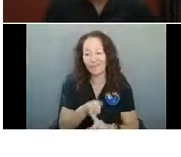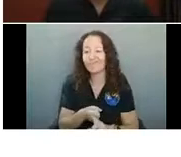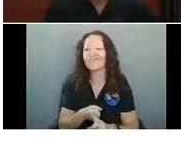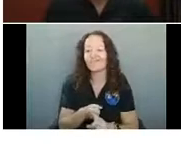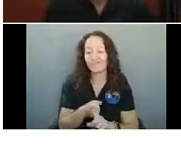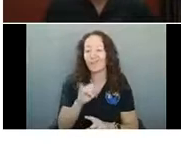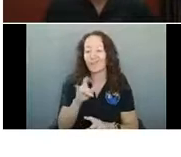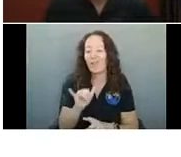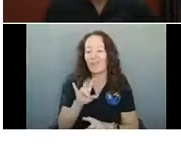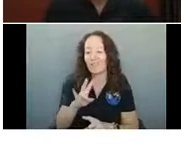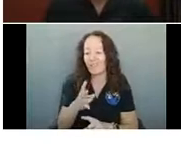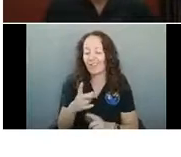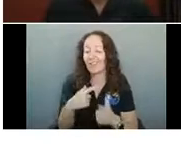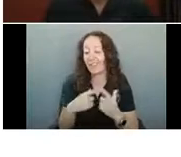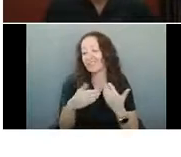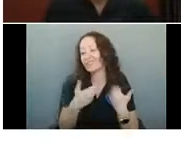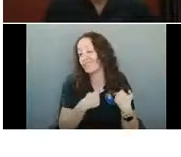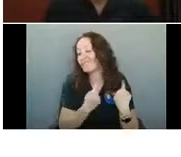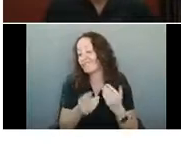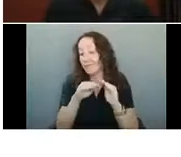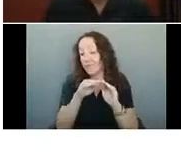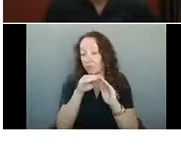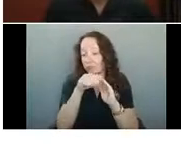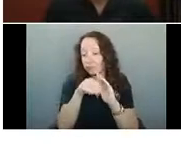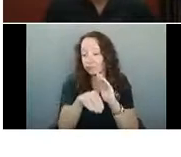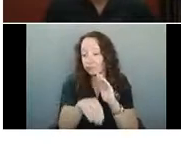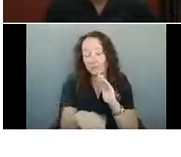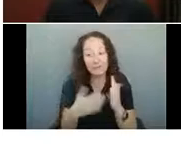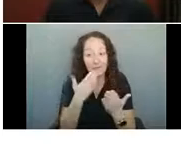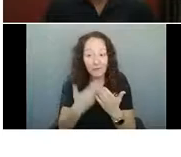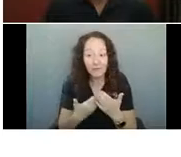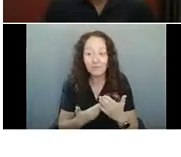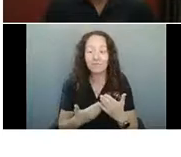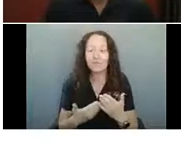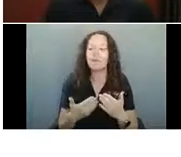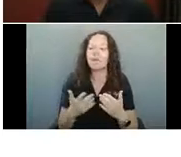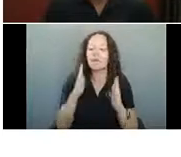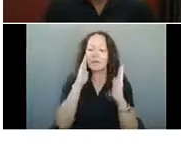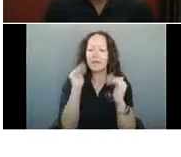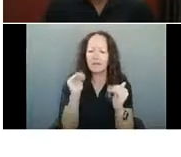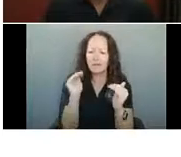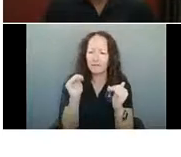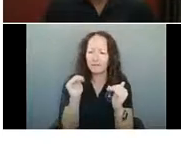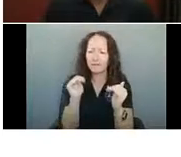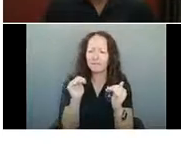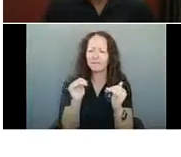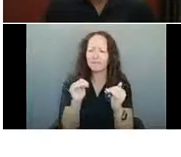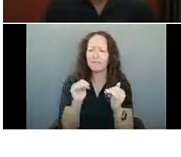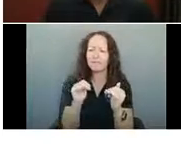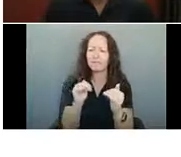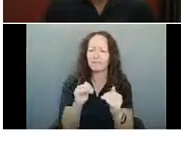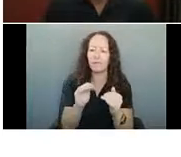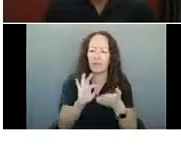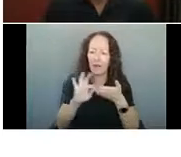which is a good thing in this case. But we should be on average, by the time that the data catches up on ADHS